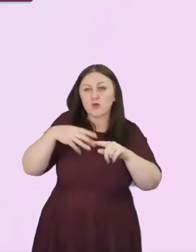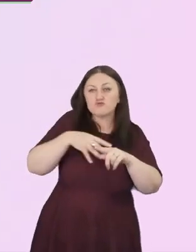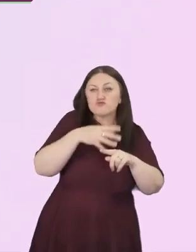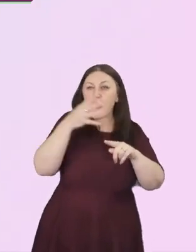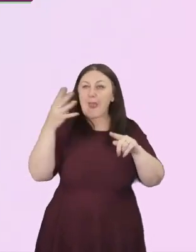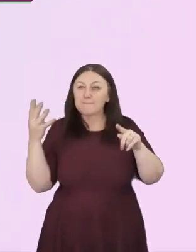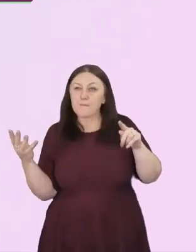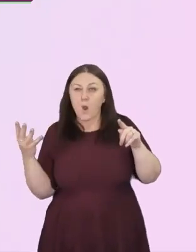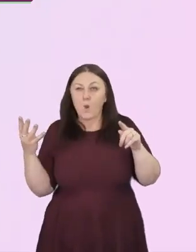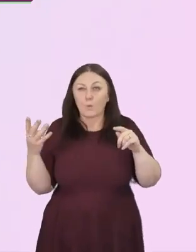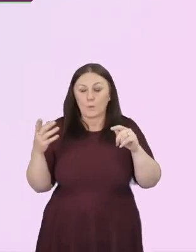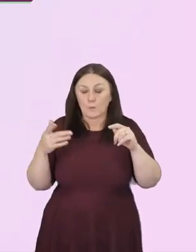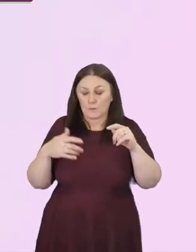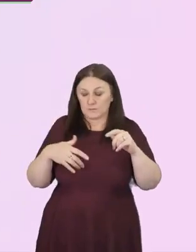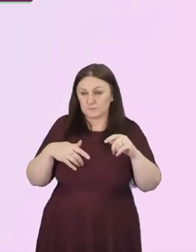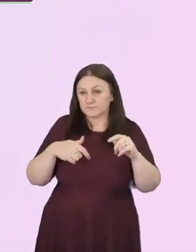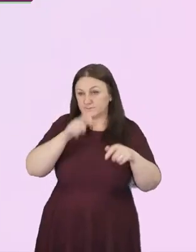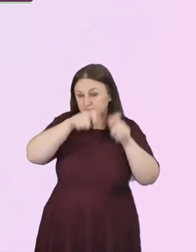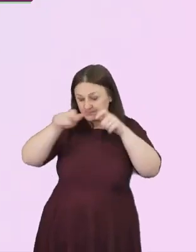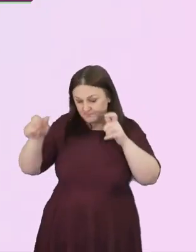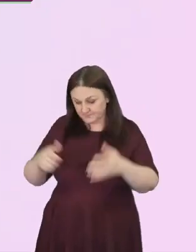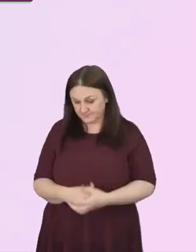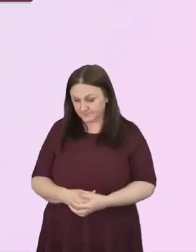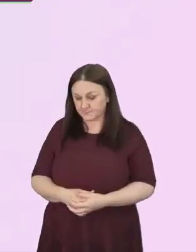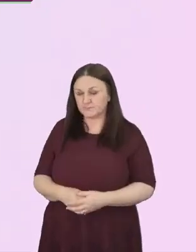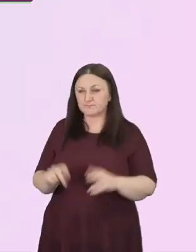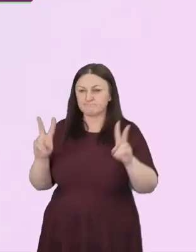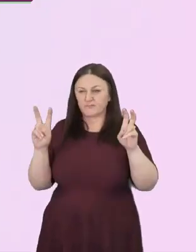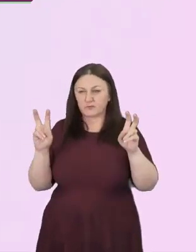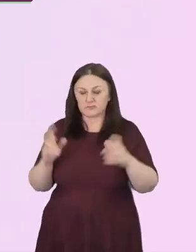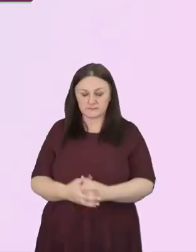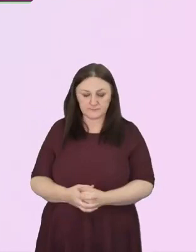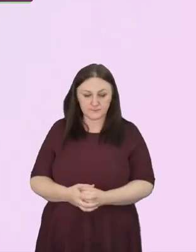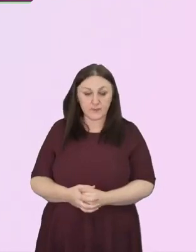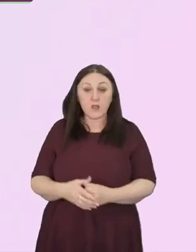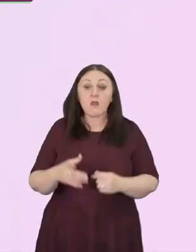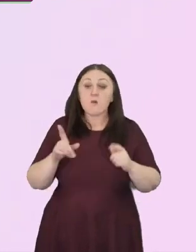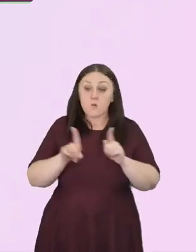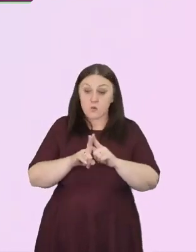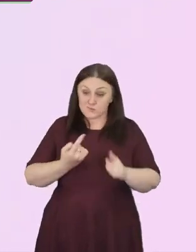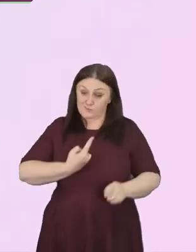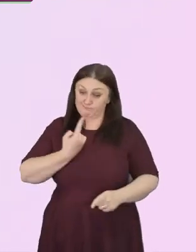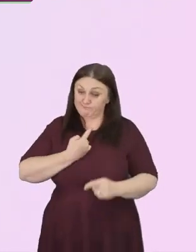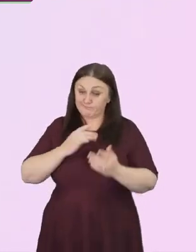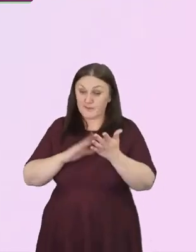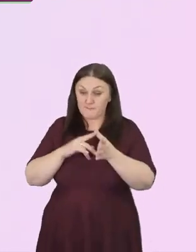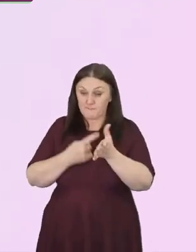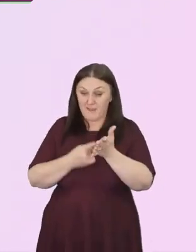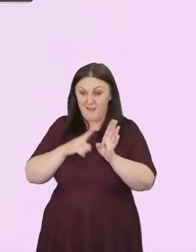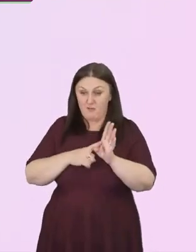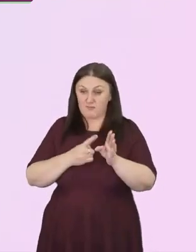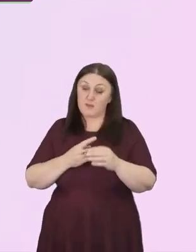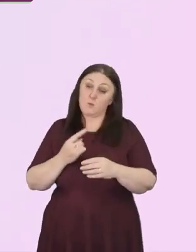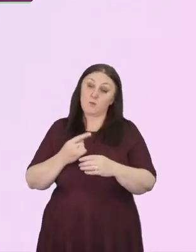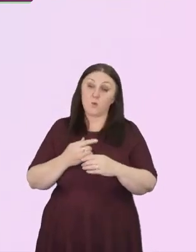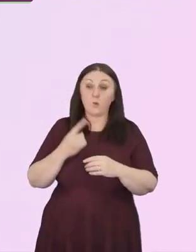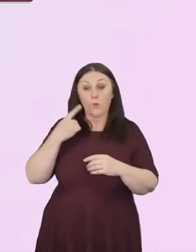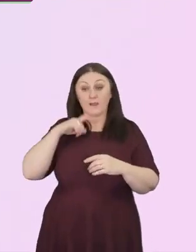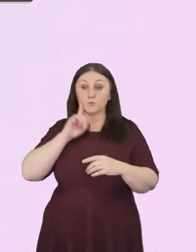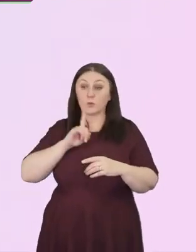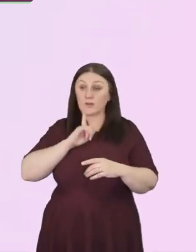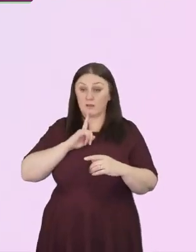And another problem I have, I, Mary as a white woman have, is that I can choose not to engage.